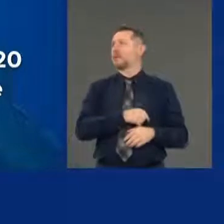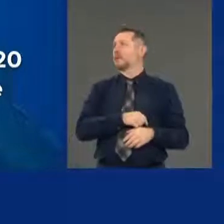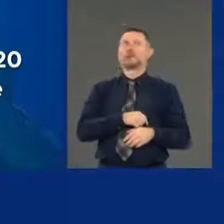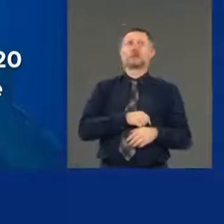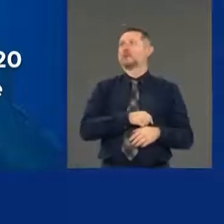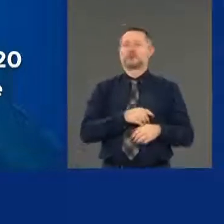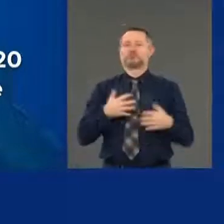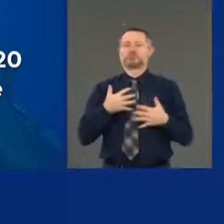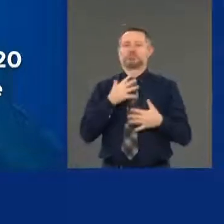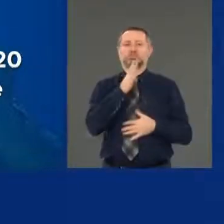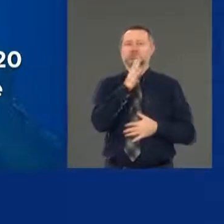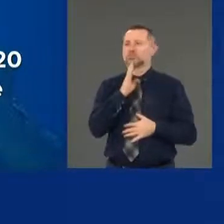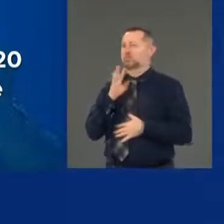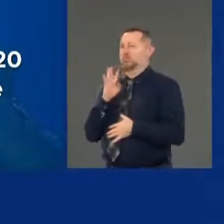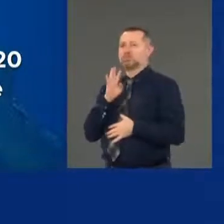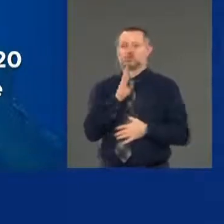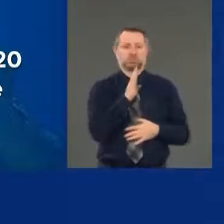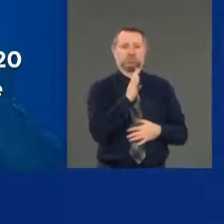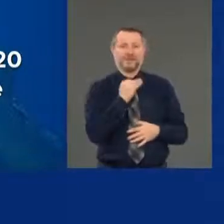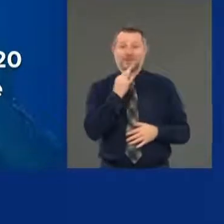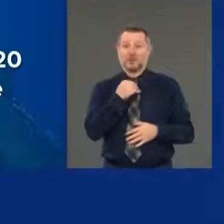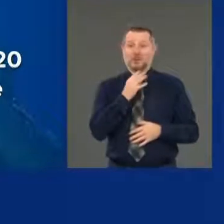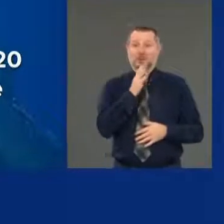at you. I know.